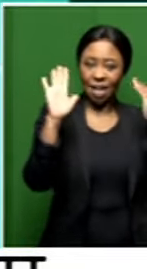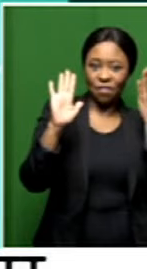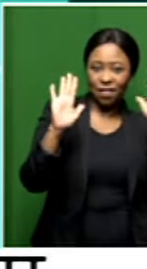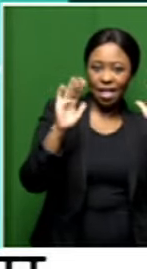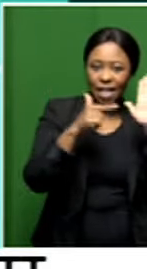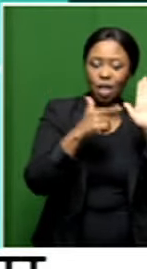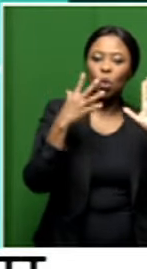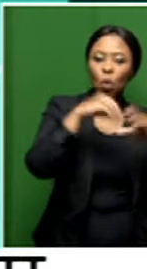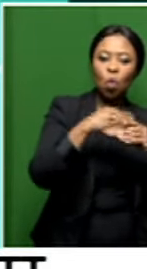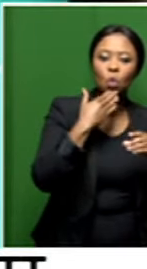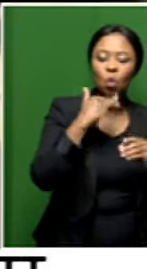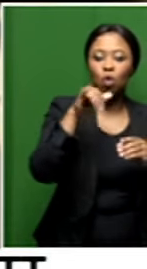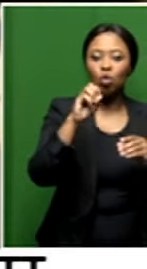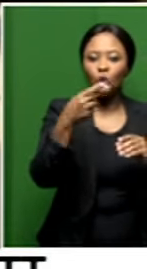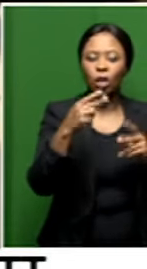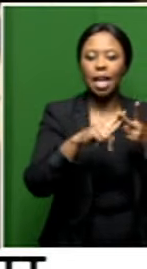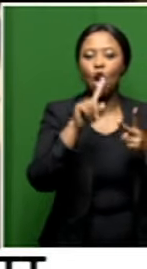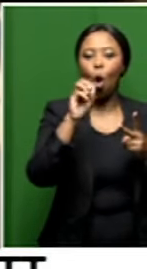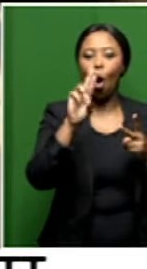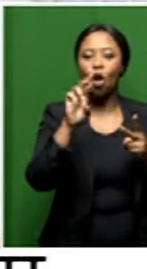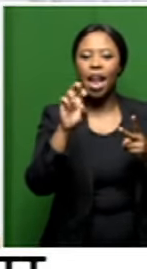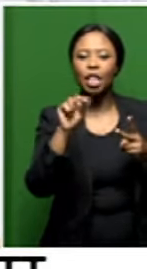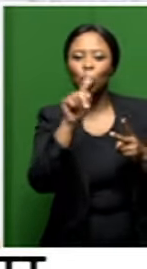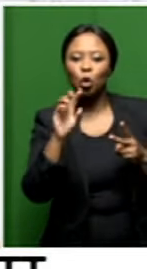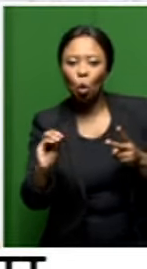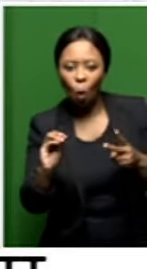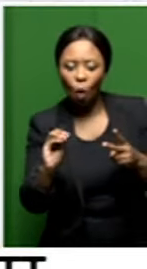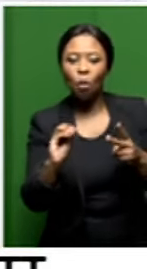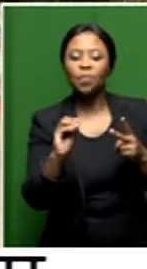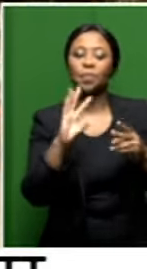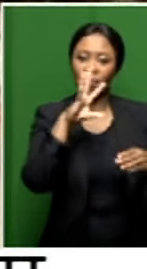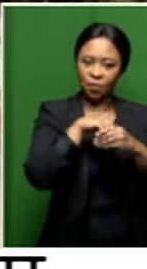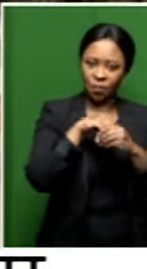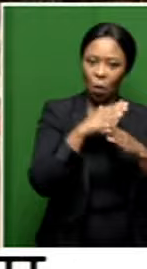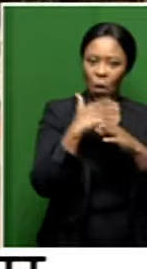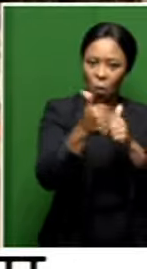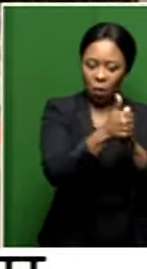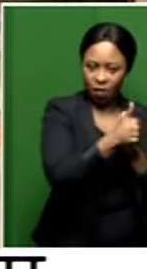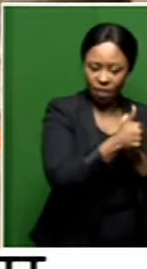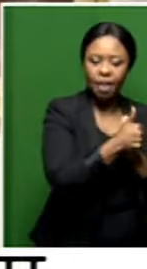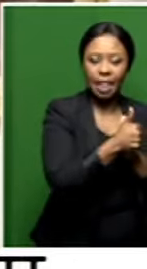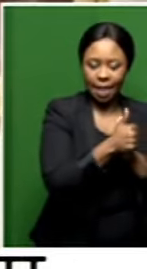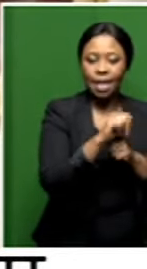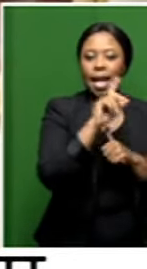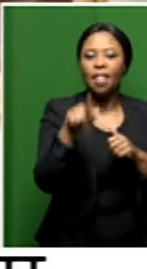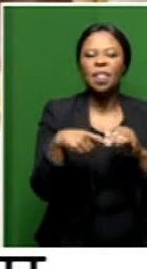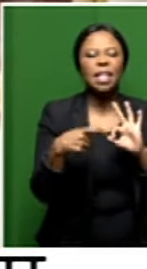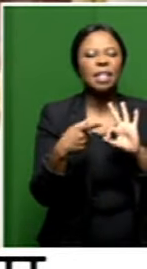featuring George Mahashe and Lorenzo, Vanessa Lorenzo. We've had